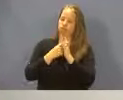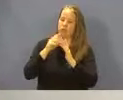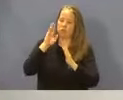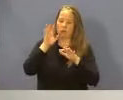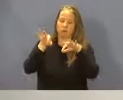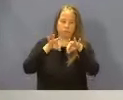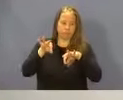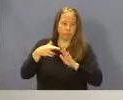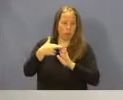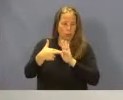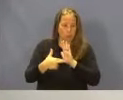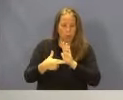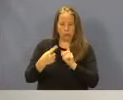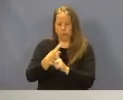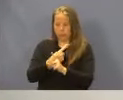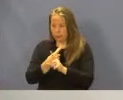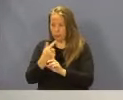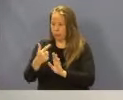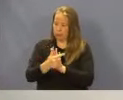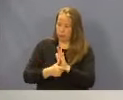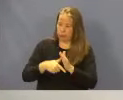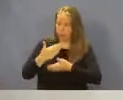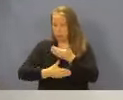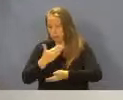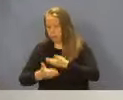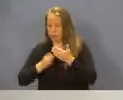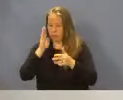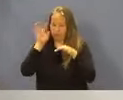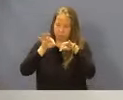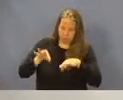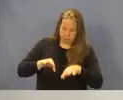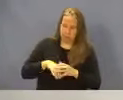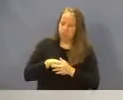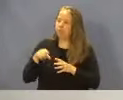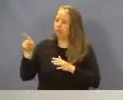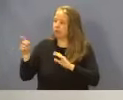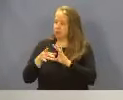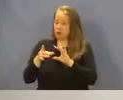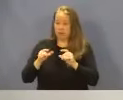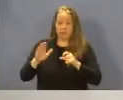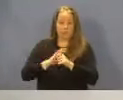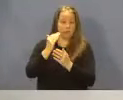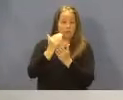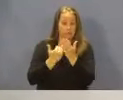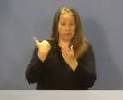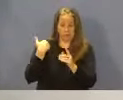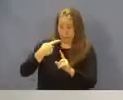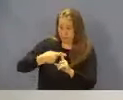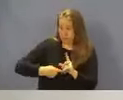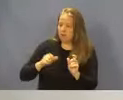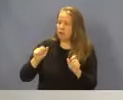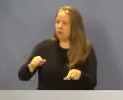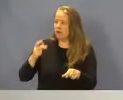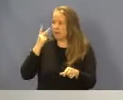rules and regulations along the way. So as you mentioned, Chairman, there's a full agenda last month. You can